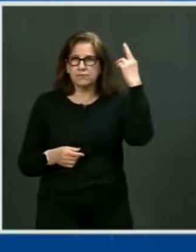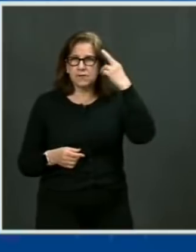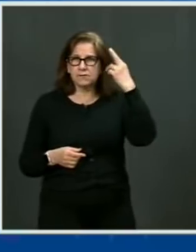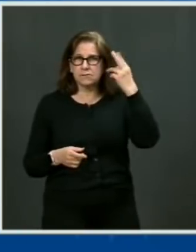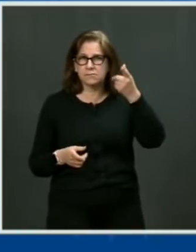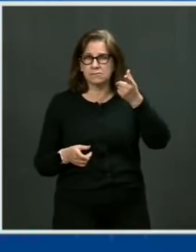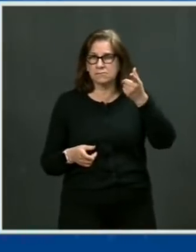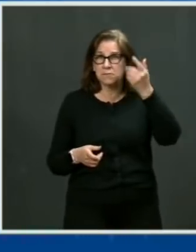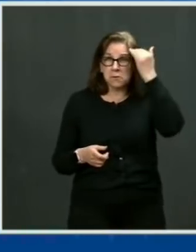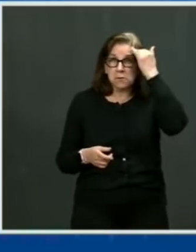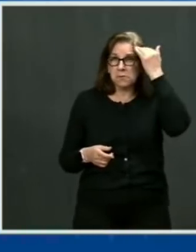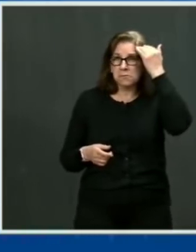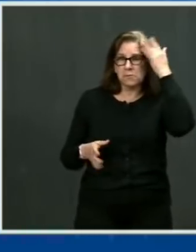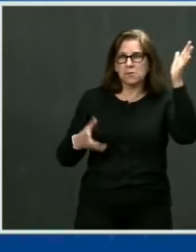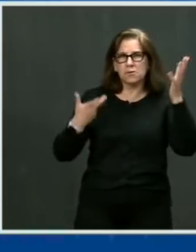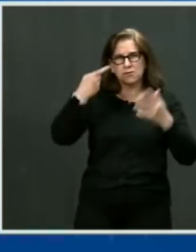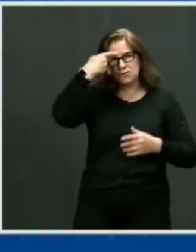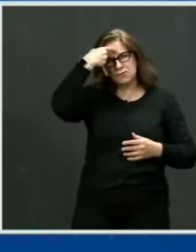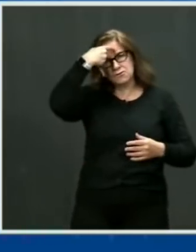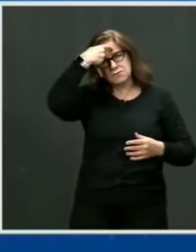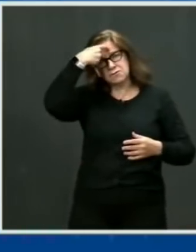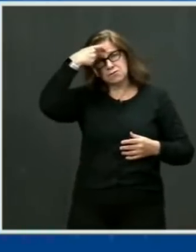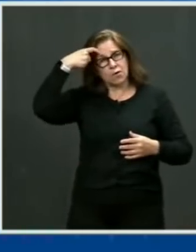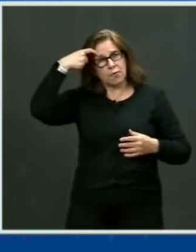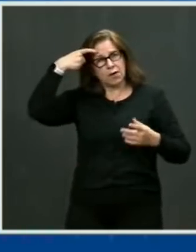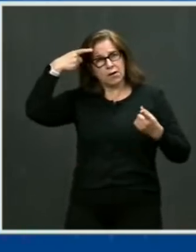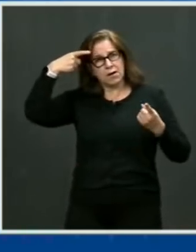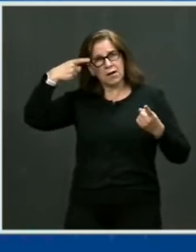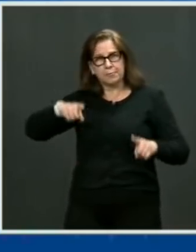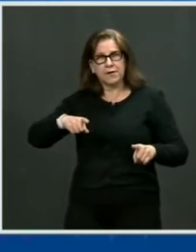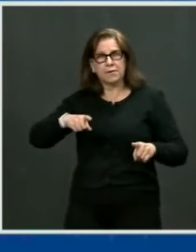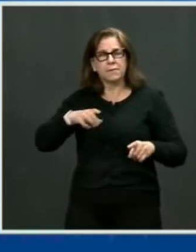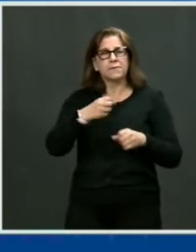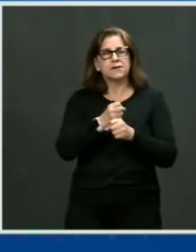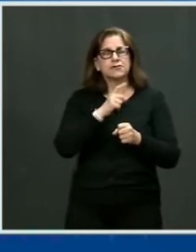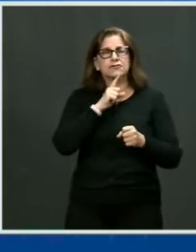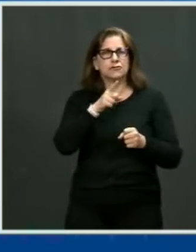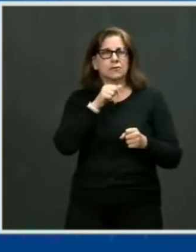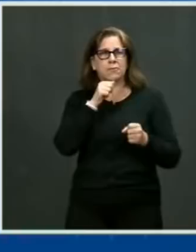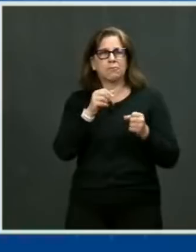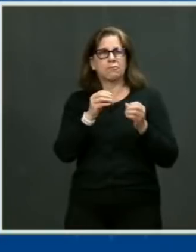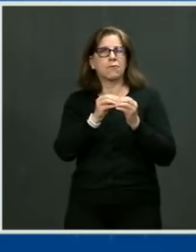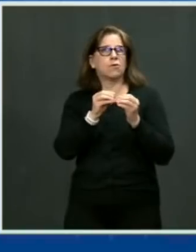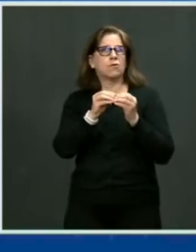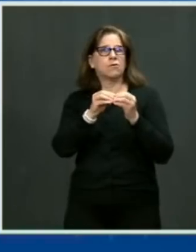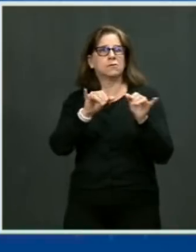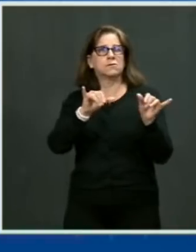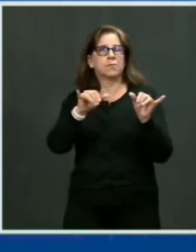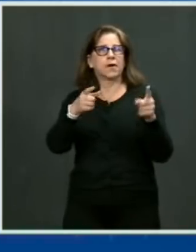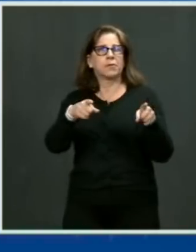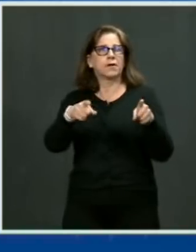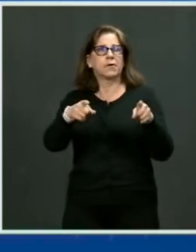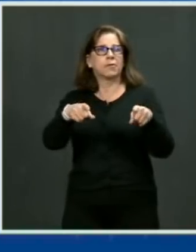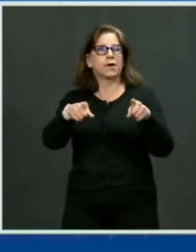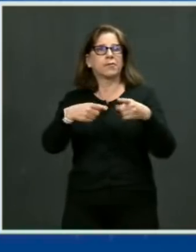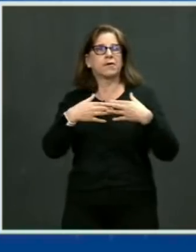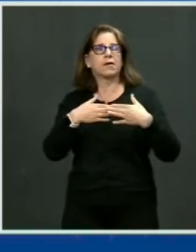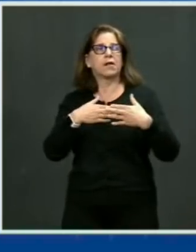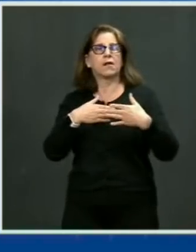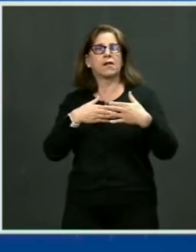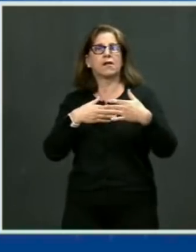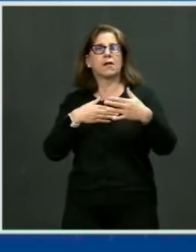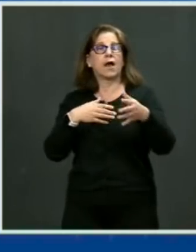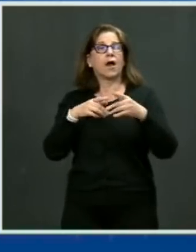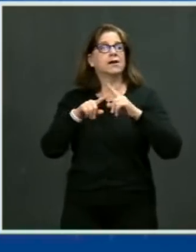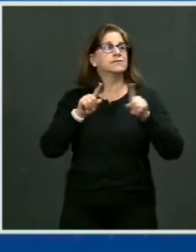how much you work to make sure others don't go through it. Every time you show up at an event like this, it brings back when you